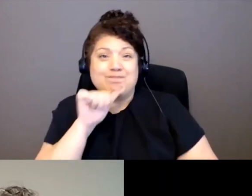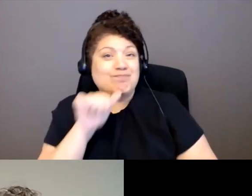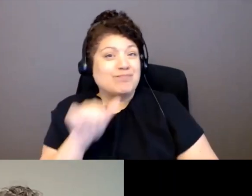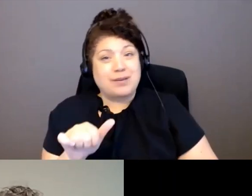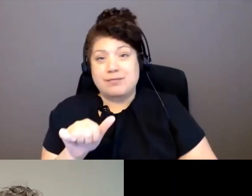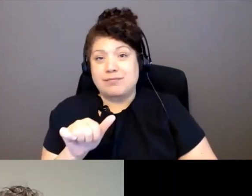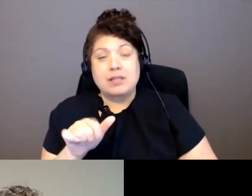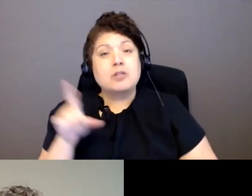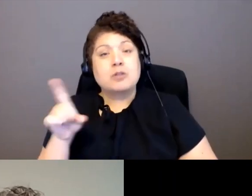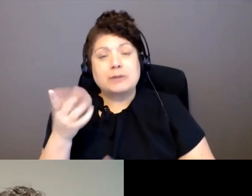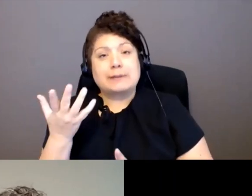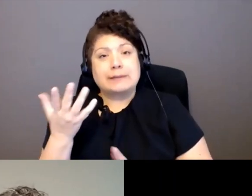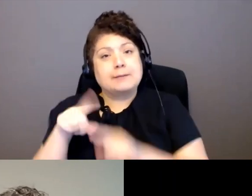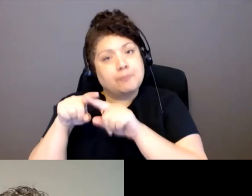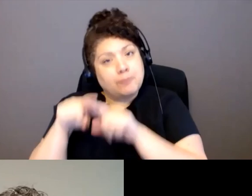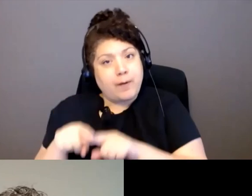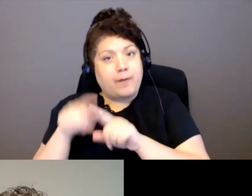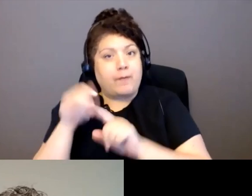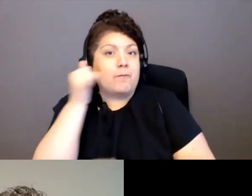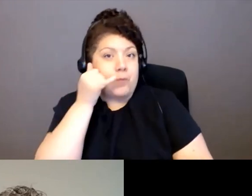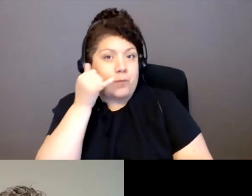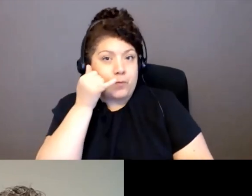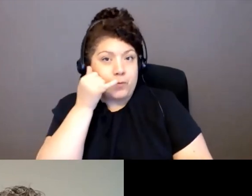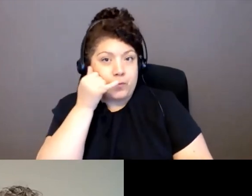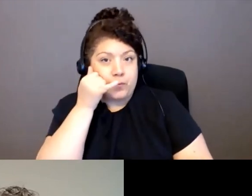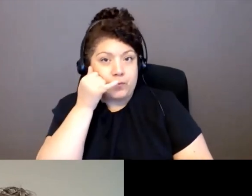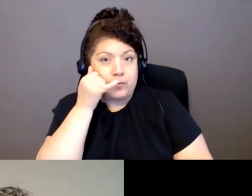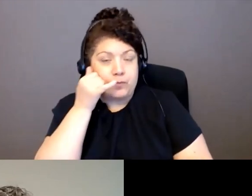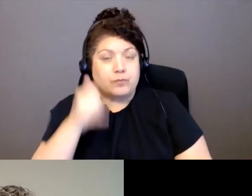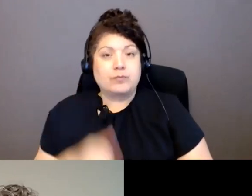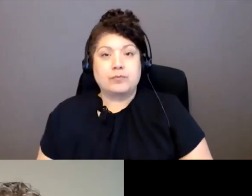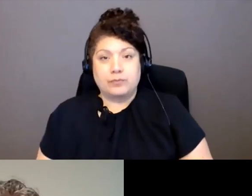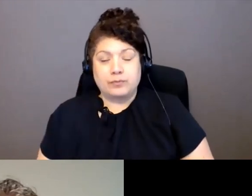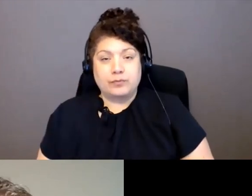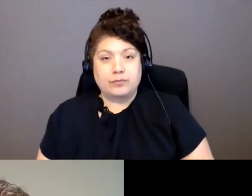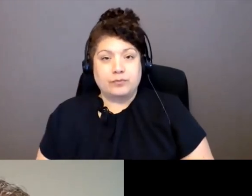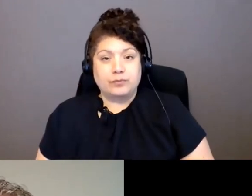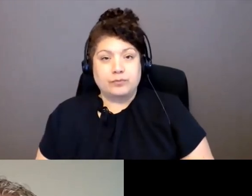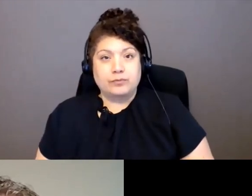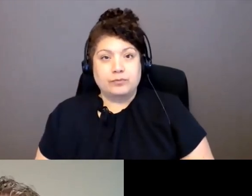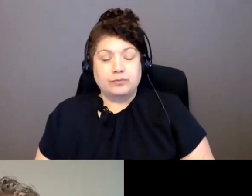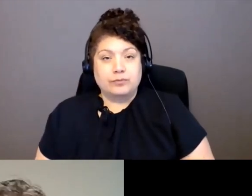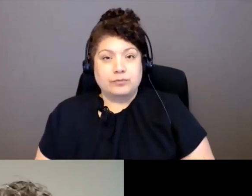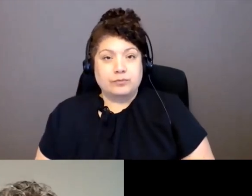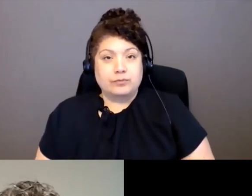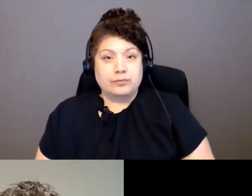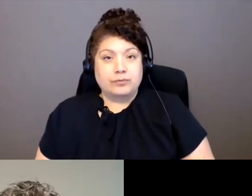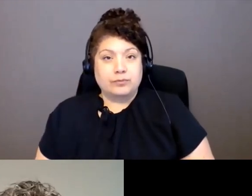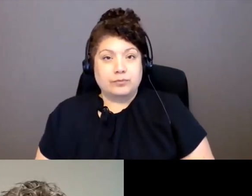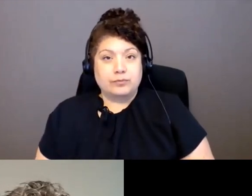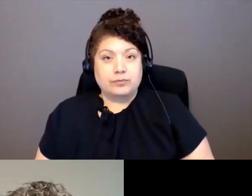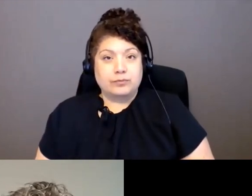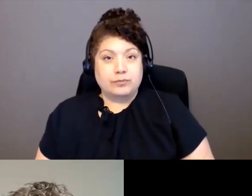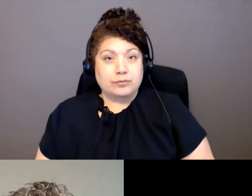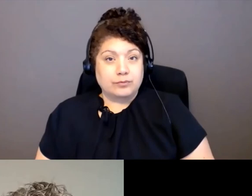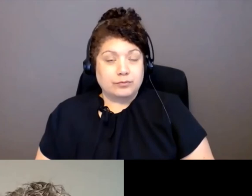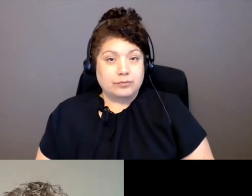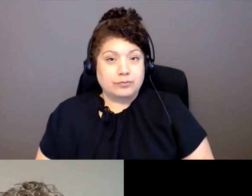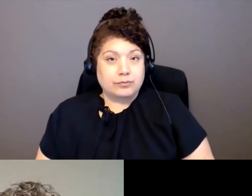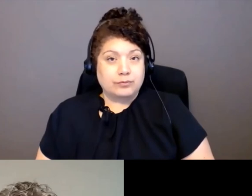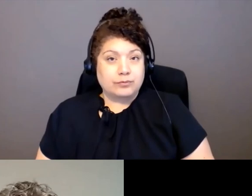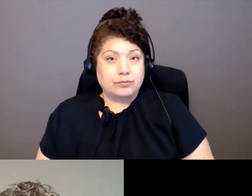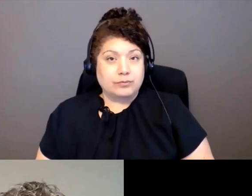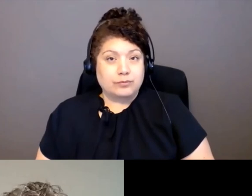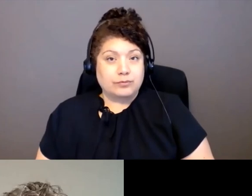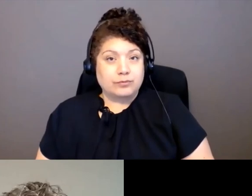they communicate through telephone. And, you know, it must be, I can